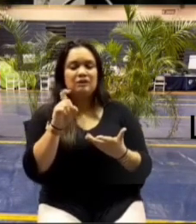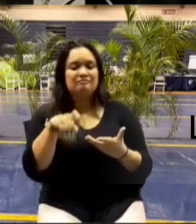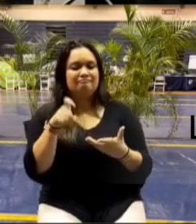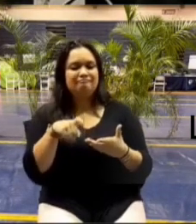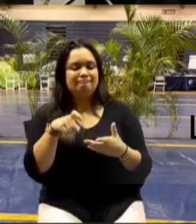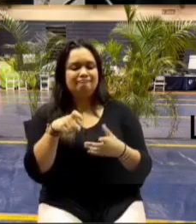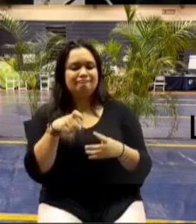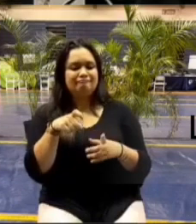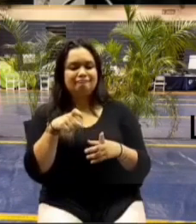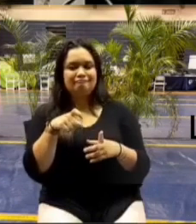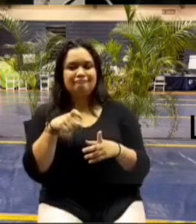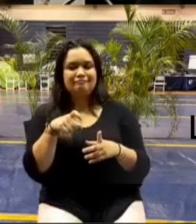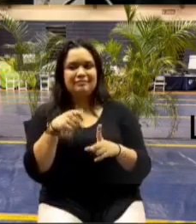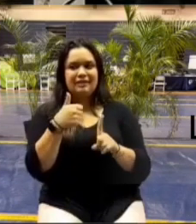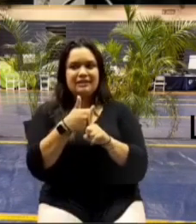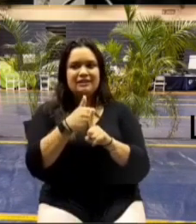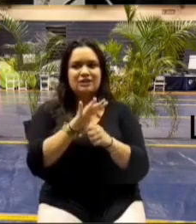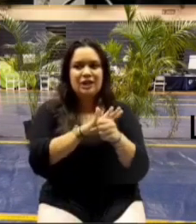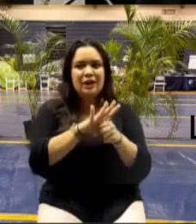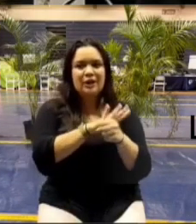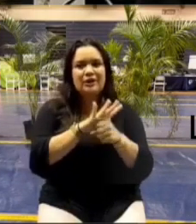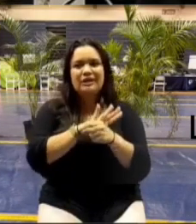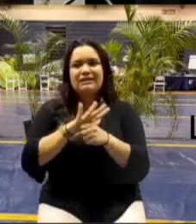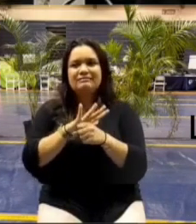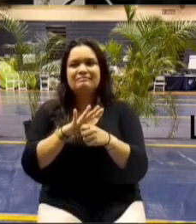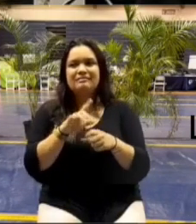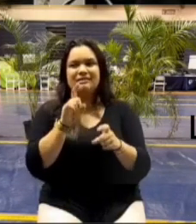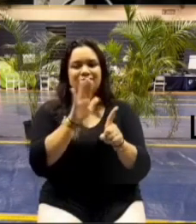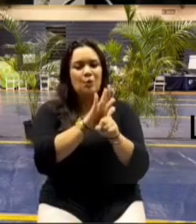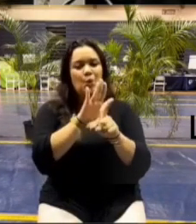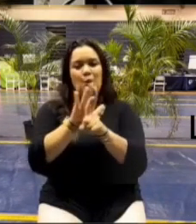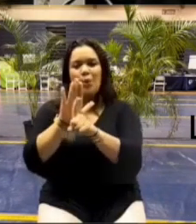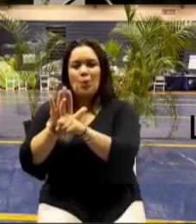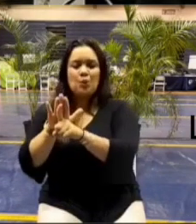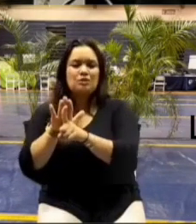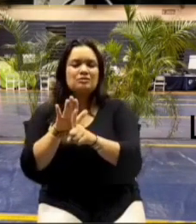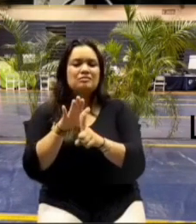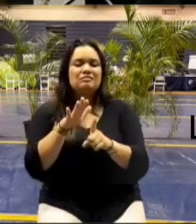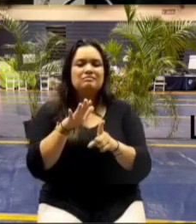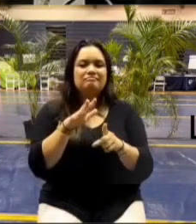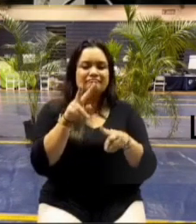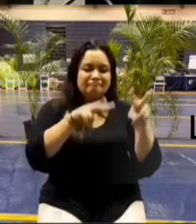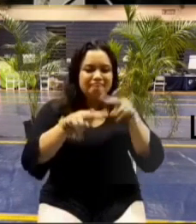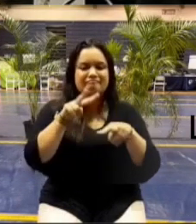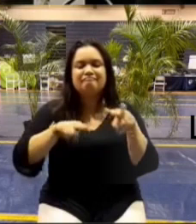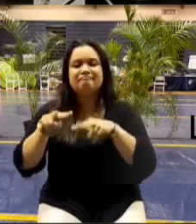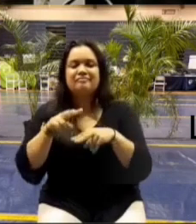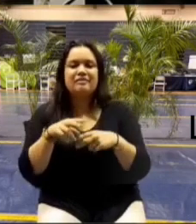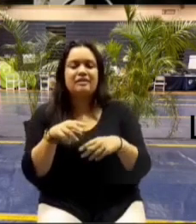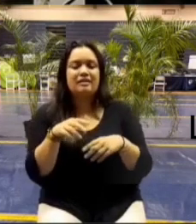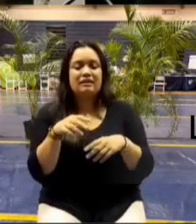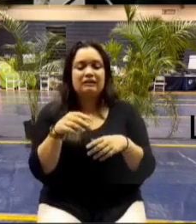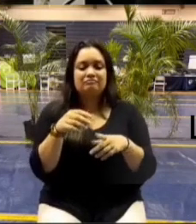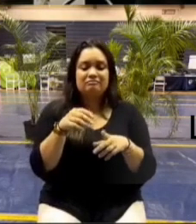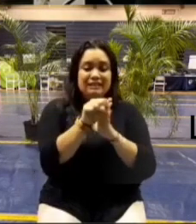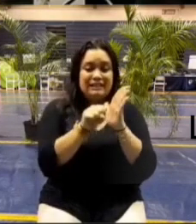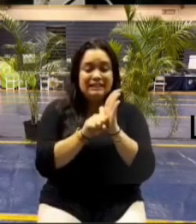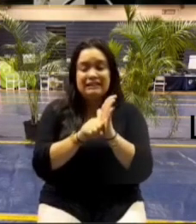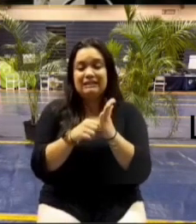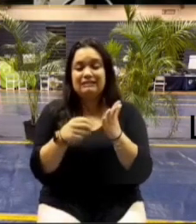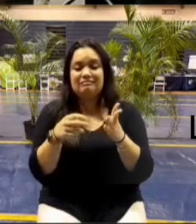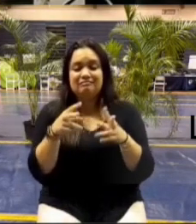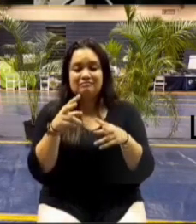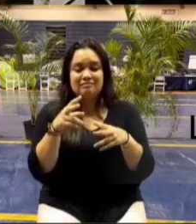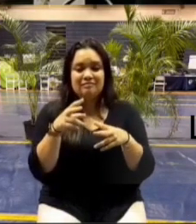face value for the public good but there's also things happening at the state um where there's another